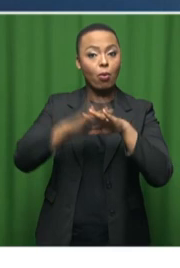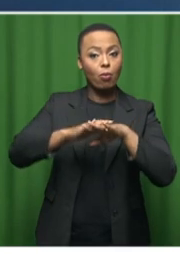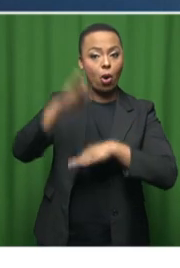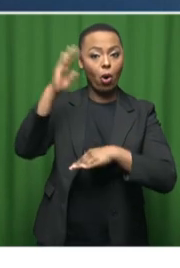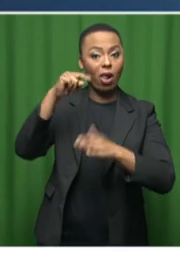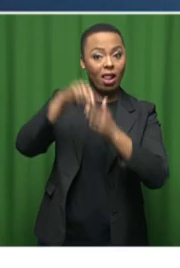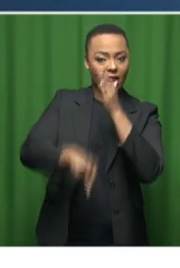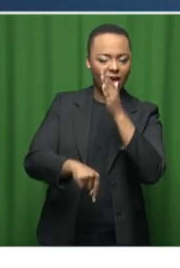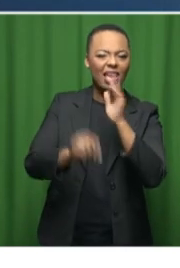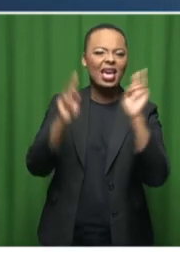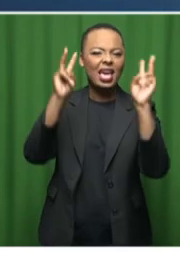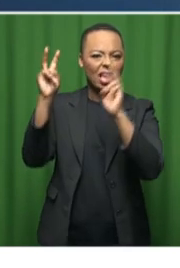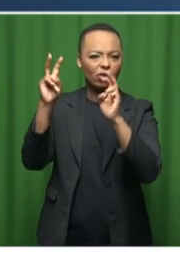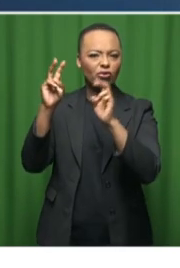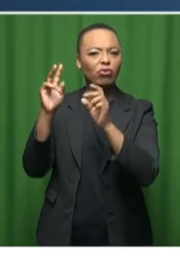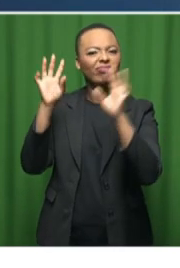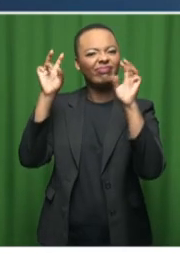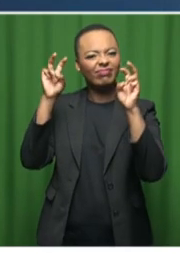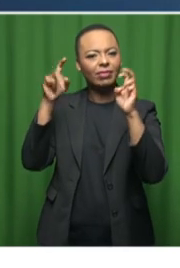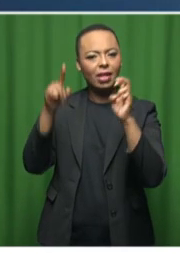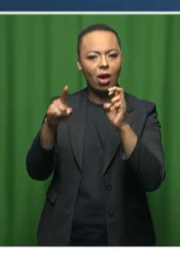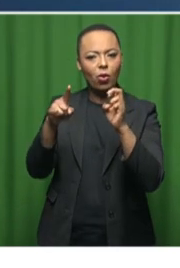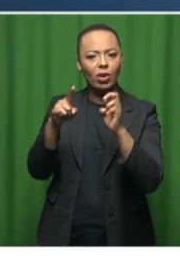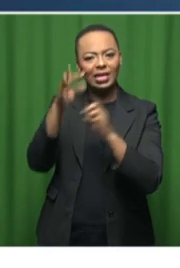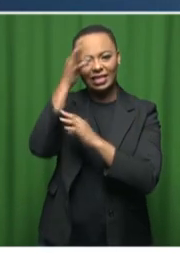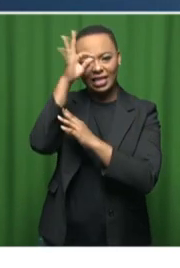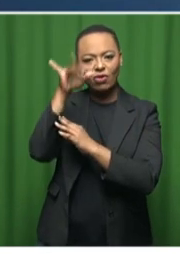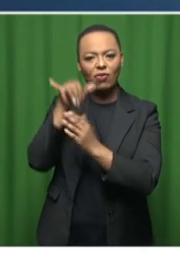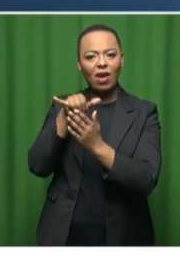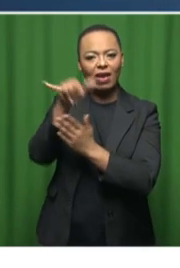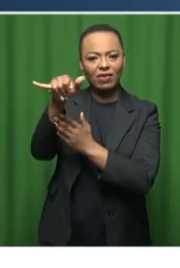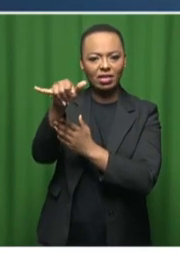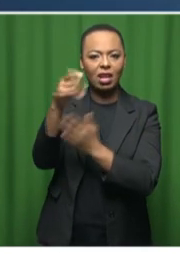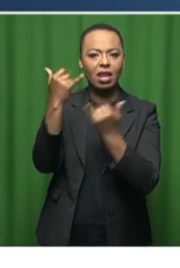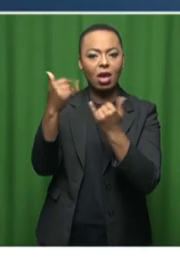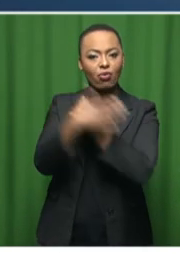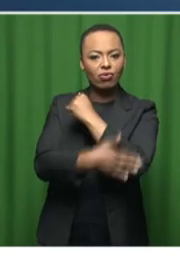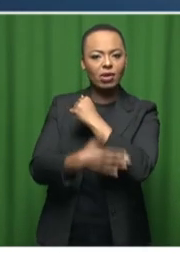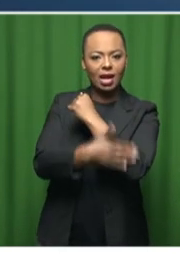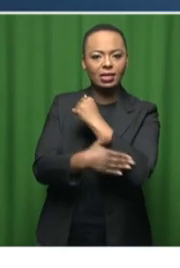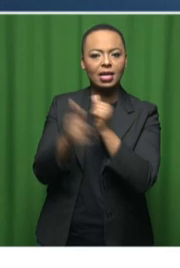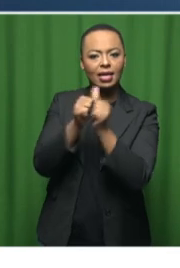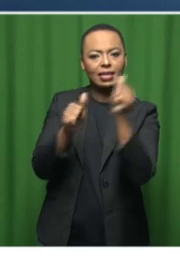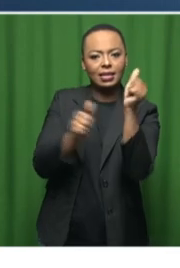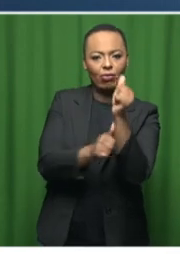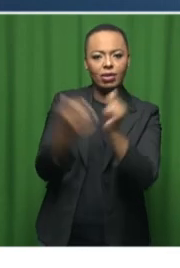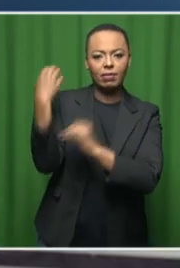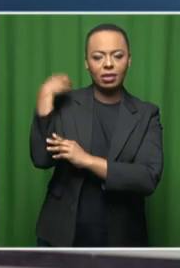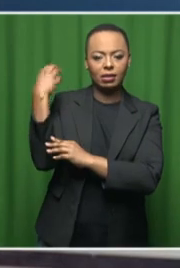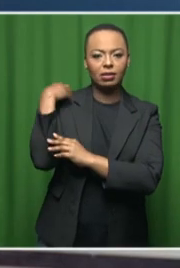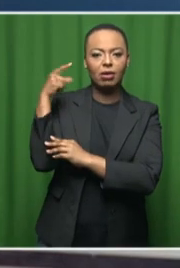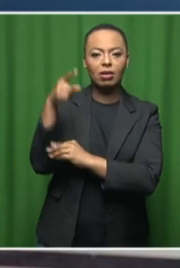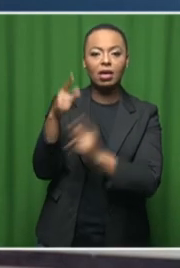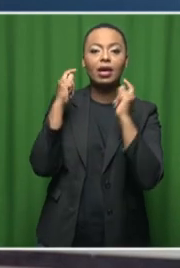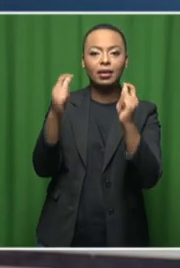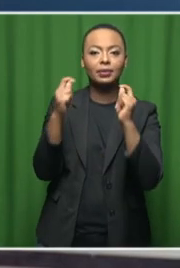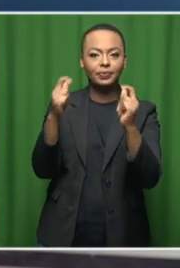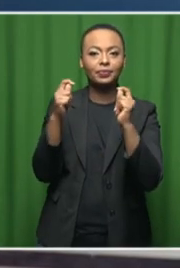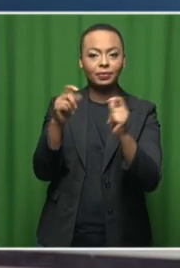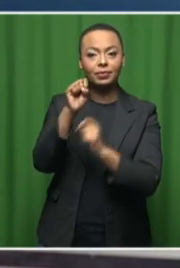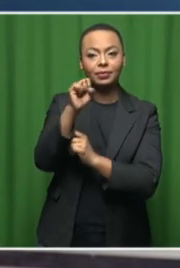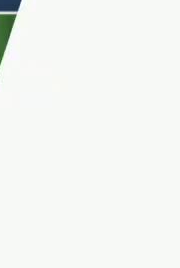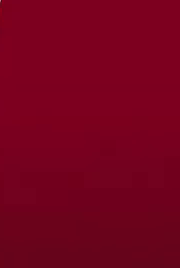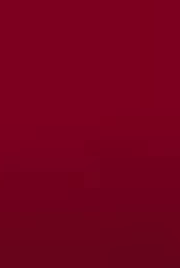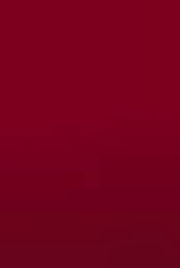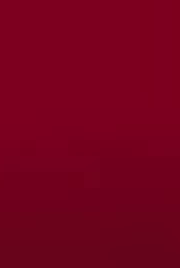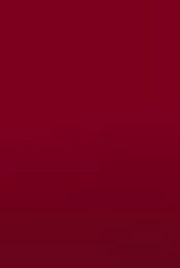on this and other issues pertaining to the state of aviation in the country, we're now joined by the Deputy Minister of Transport, Ms. Cindy Siwe